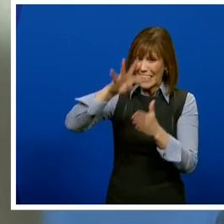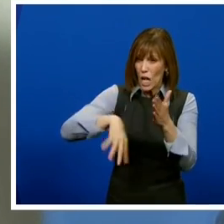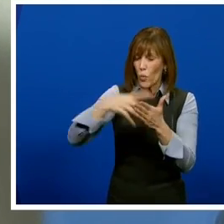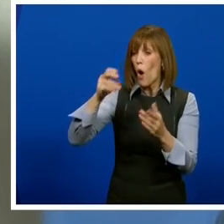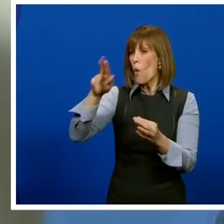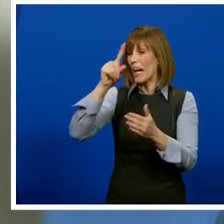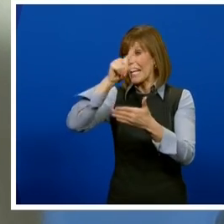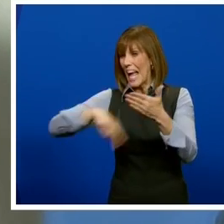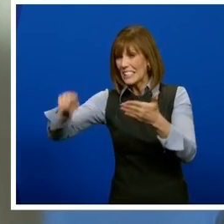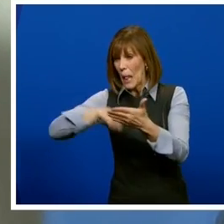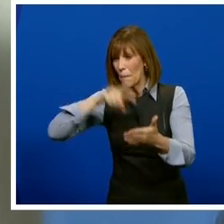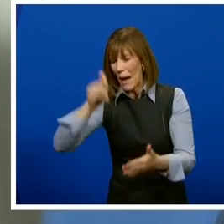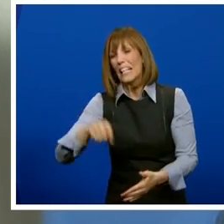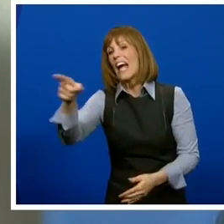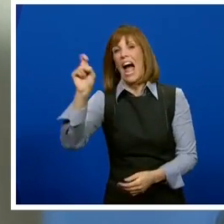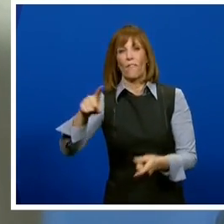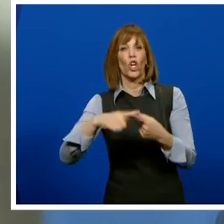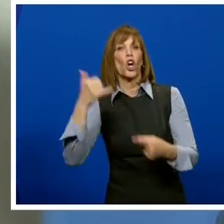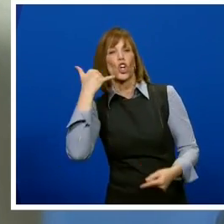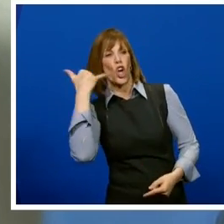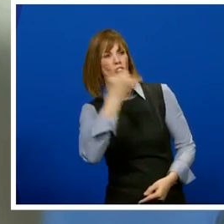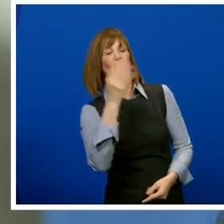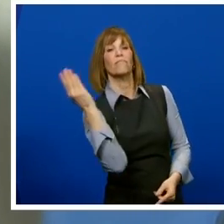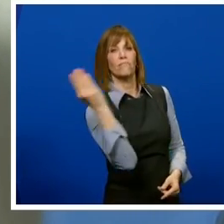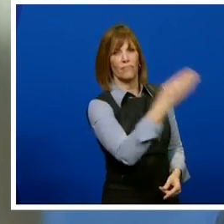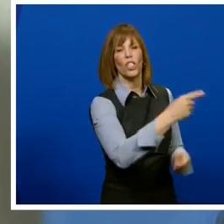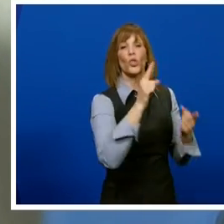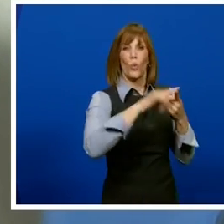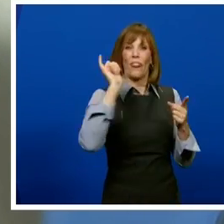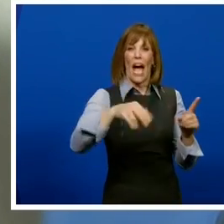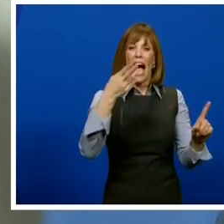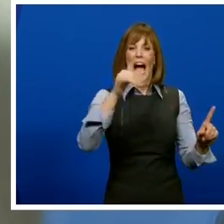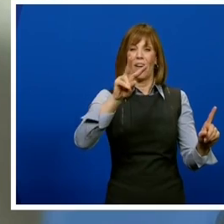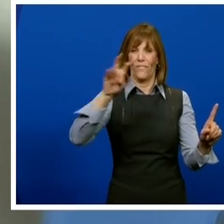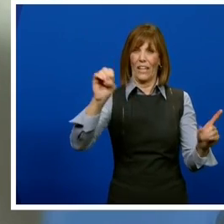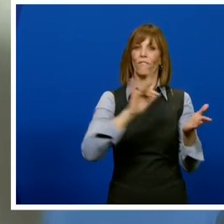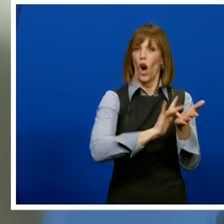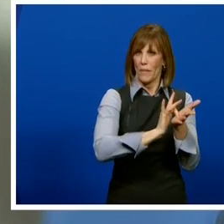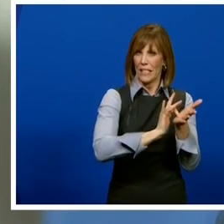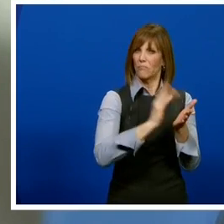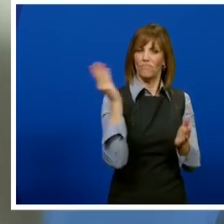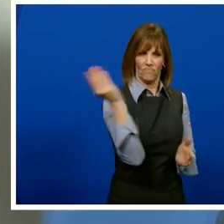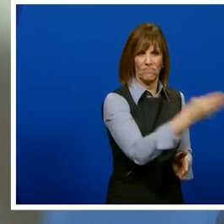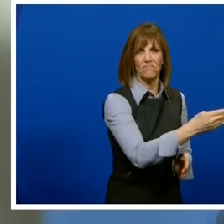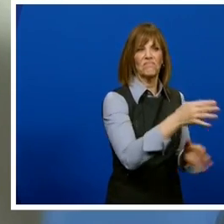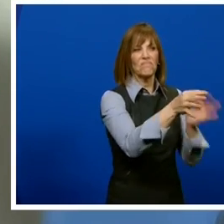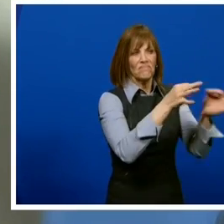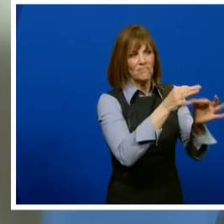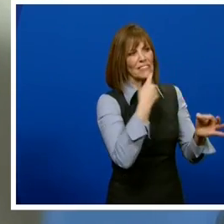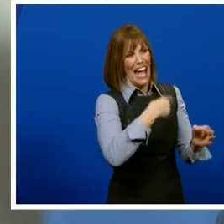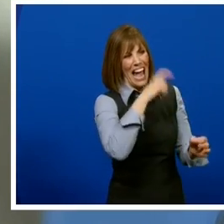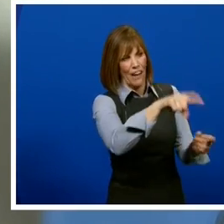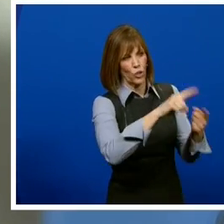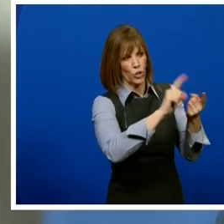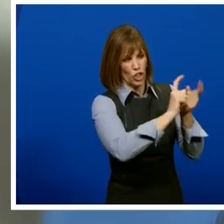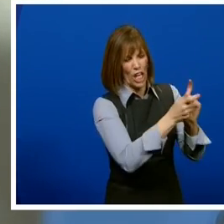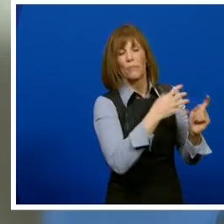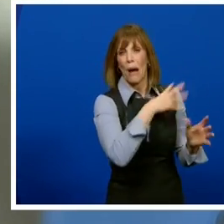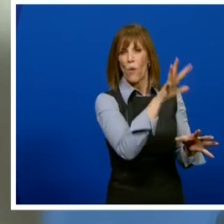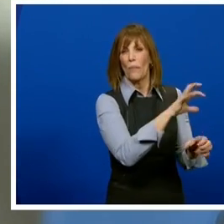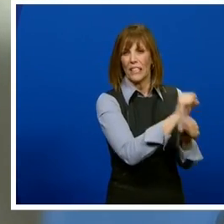appointment is necessary, that individual will need to contact that Hy-Vee pharmacy directly where their appointment was scheduled.